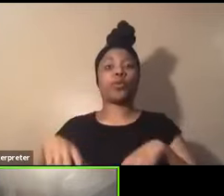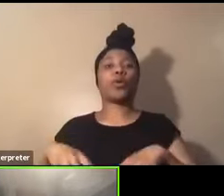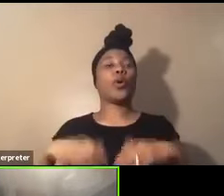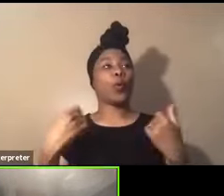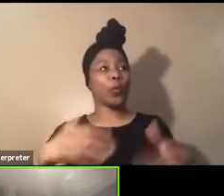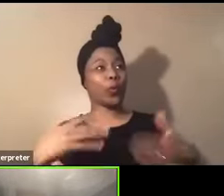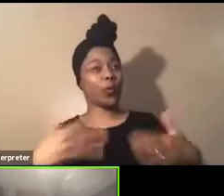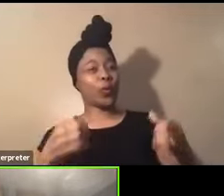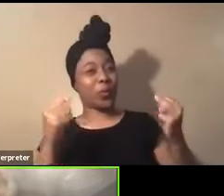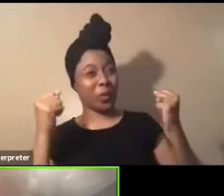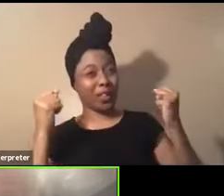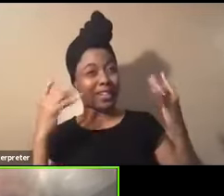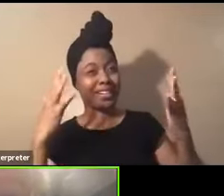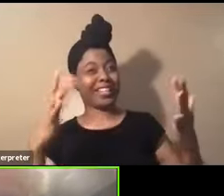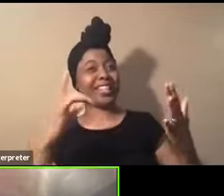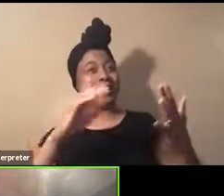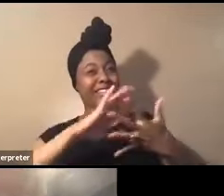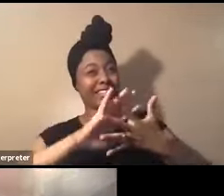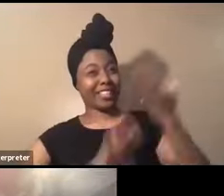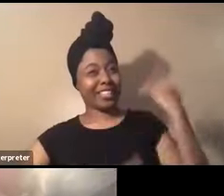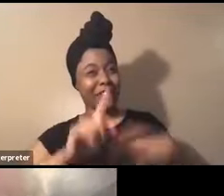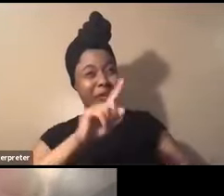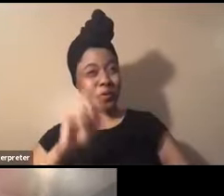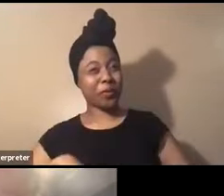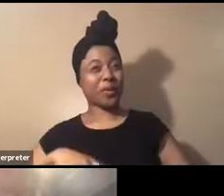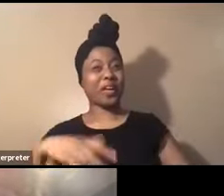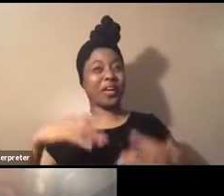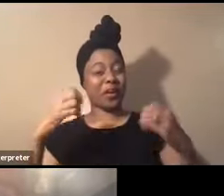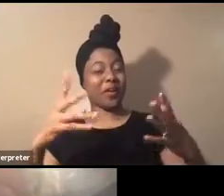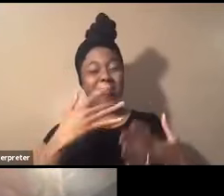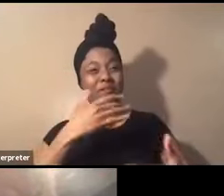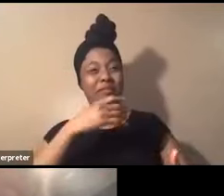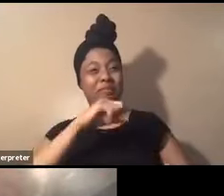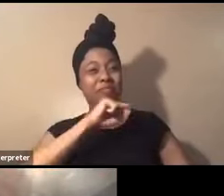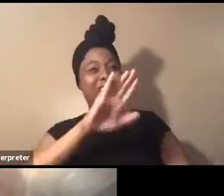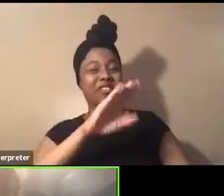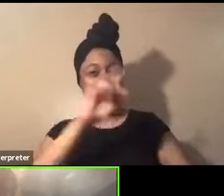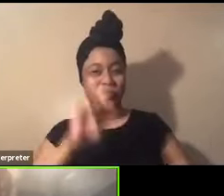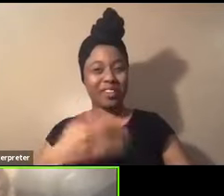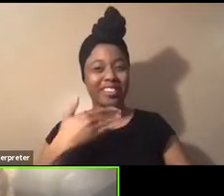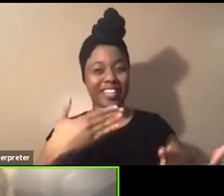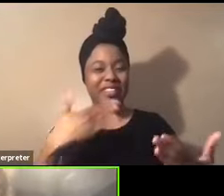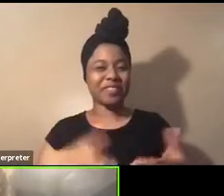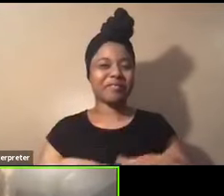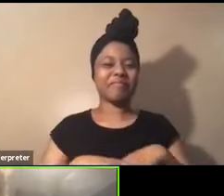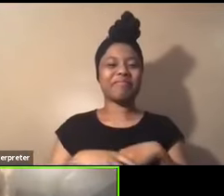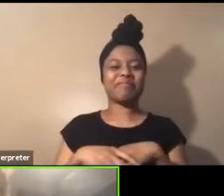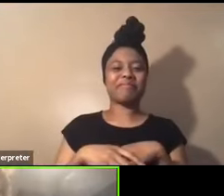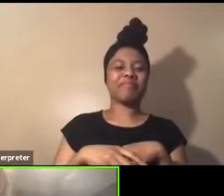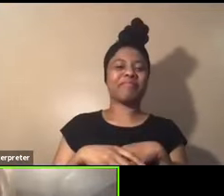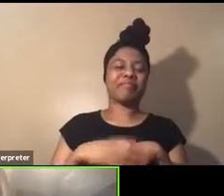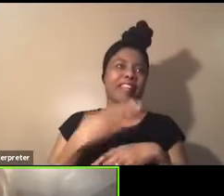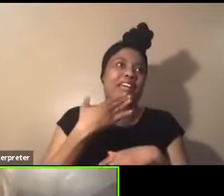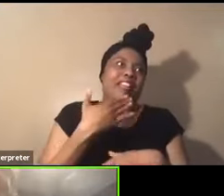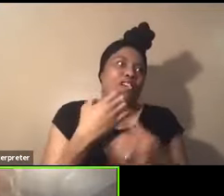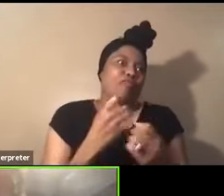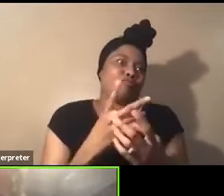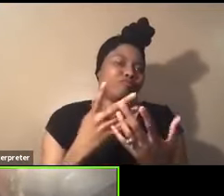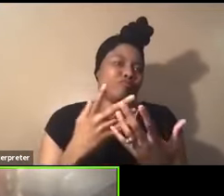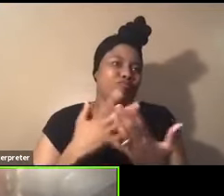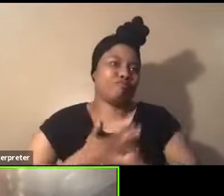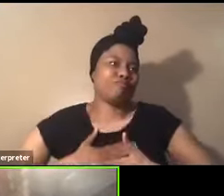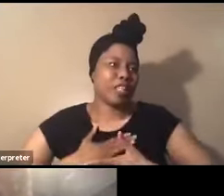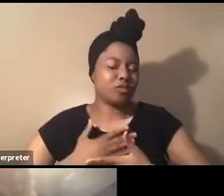questions. You got it going on. I love your questions too. Thank you, Adiba. It's, it's really a pleasure here.